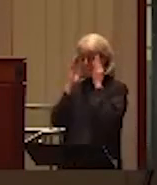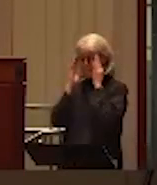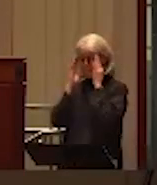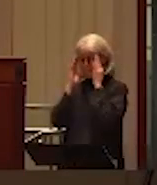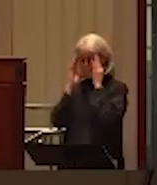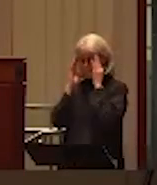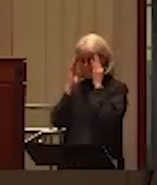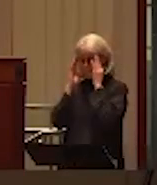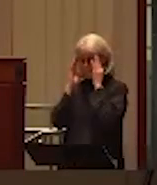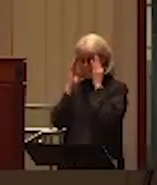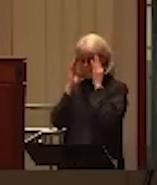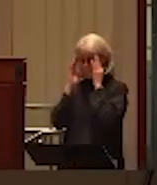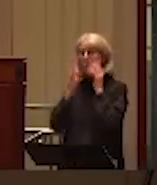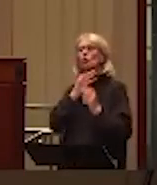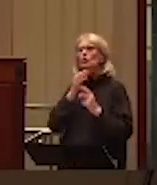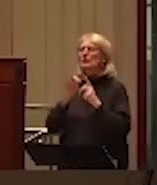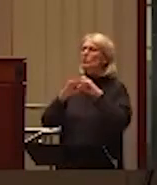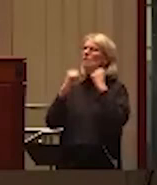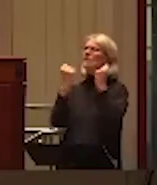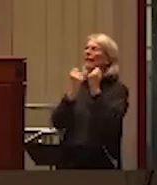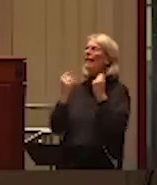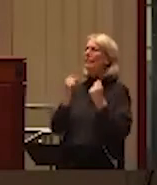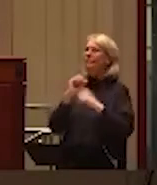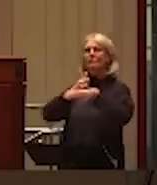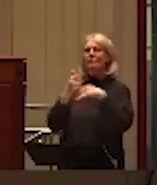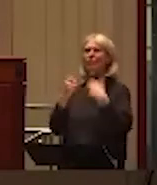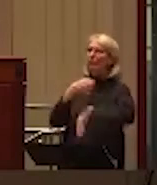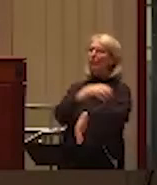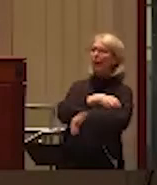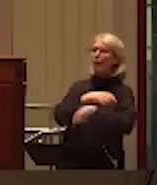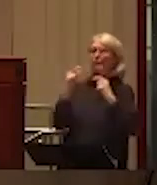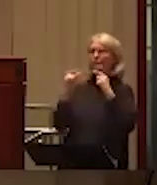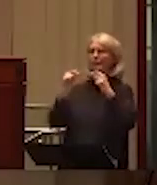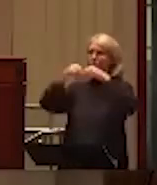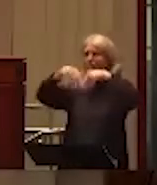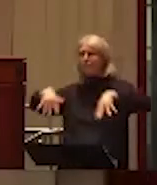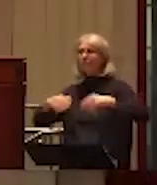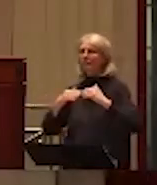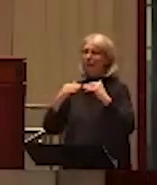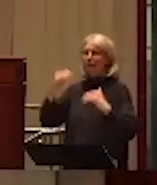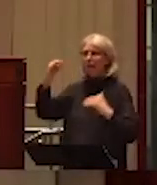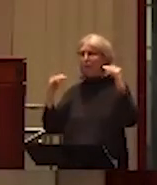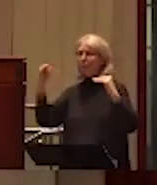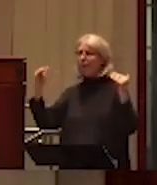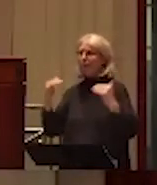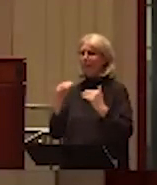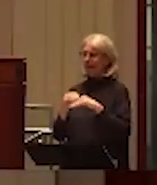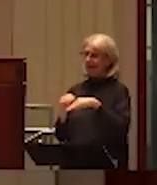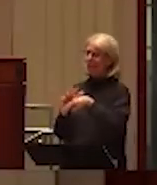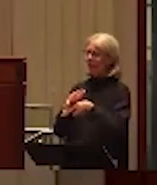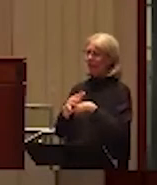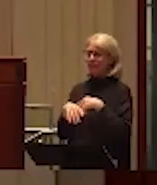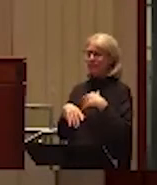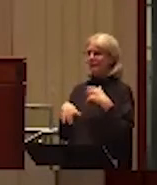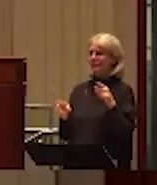into bi-directional abuse or mutual abuse? When one partner is much more